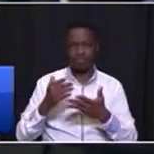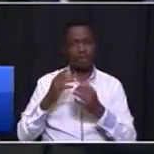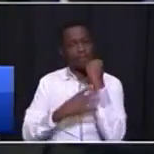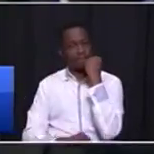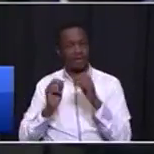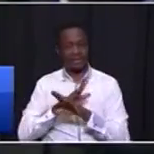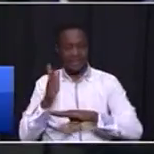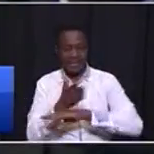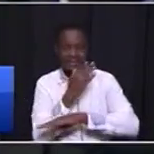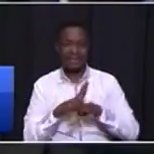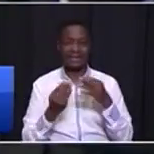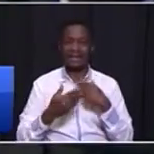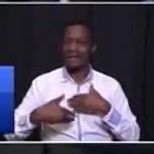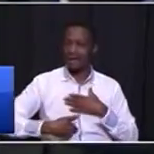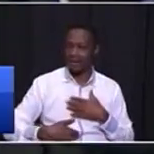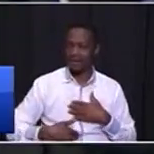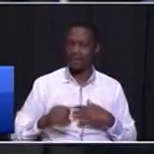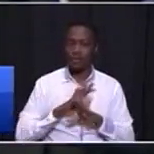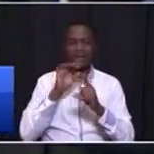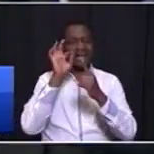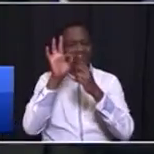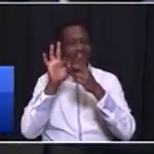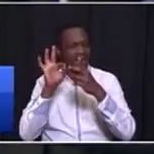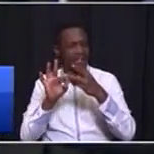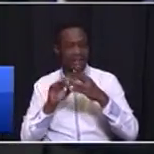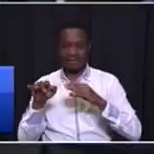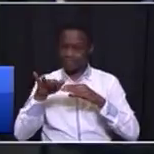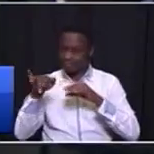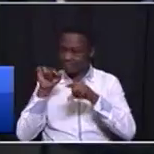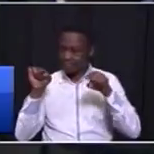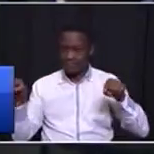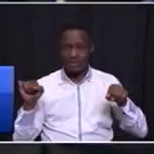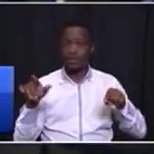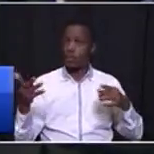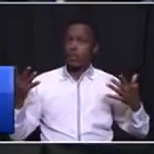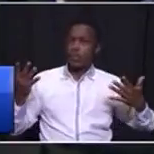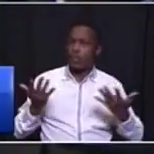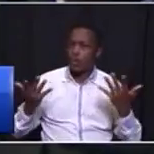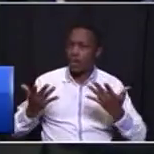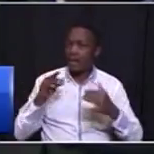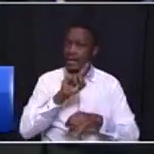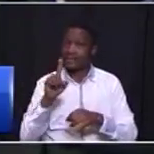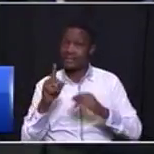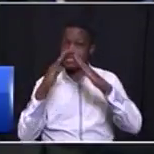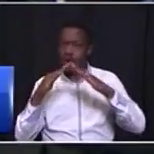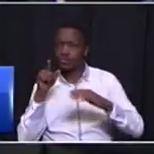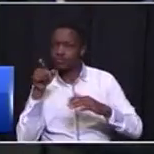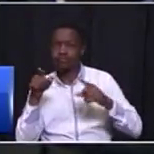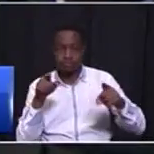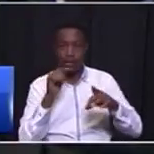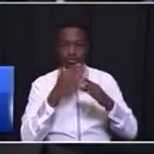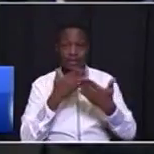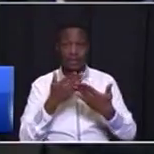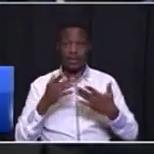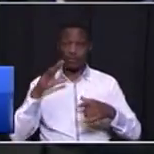with very detailed sense of the location and the actual numbers. Where is each household? So